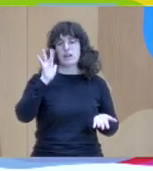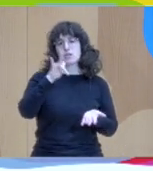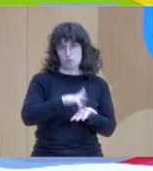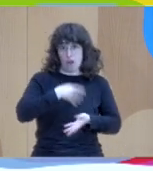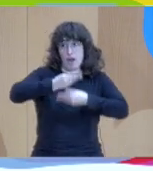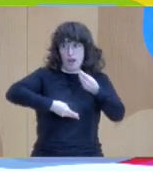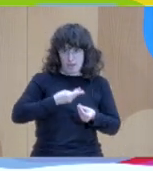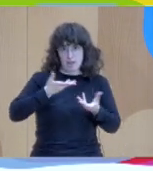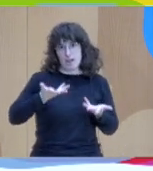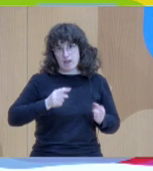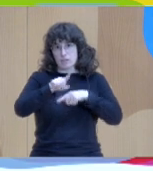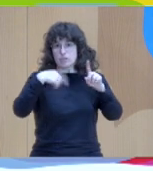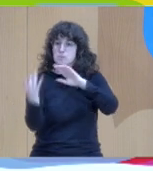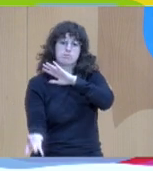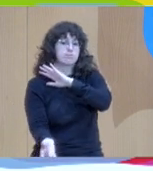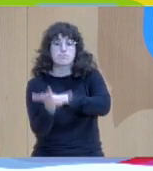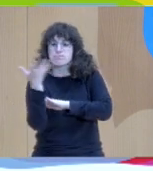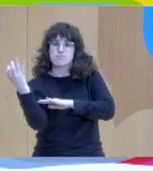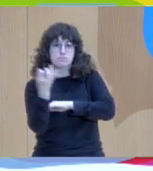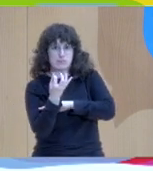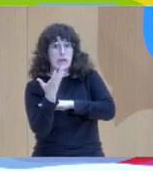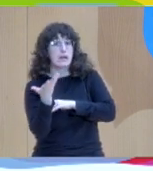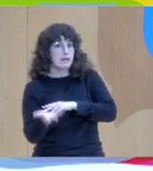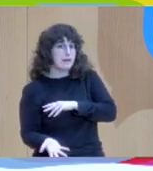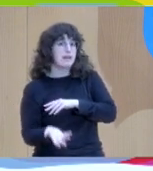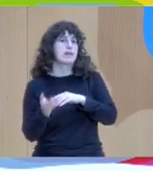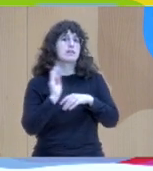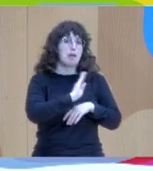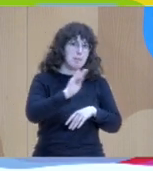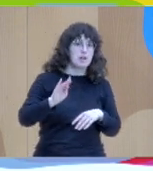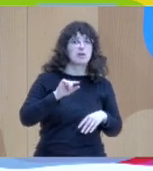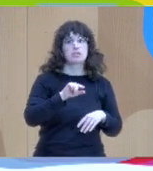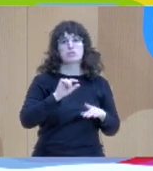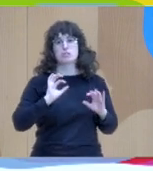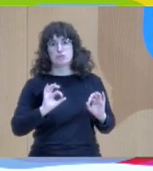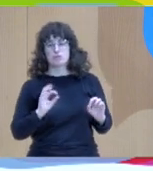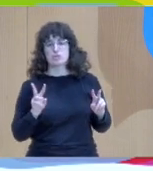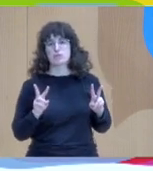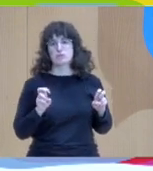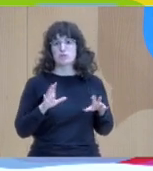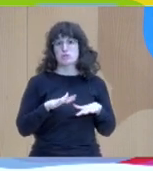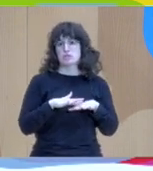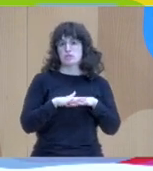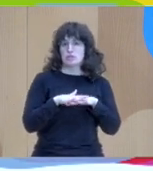Okay. How would the network of people respond?